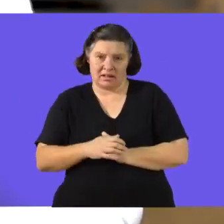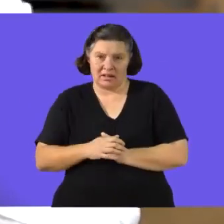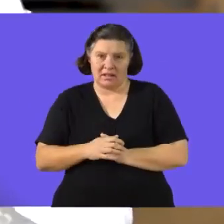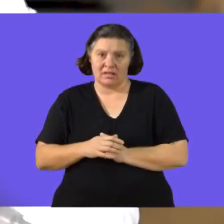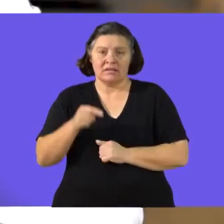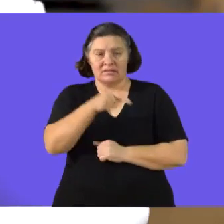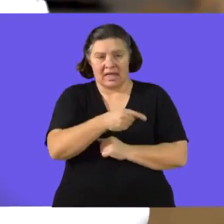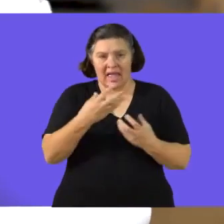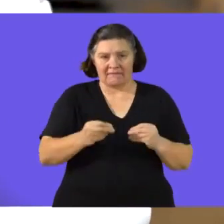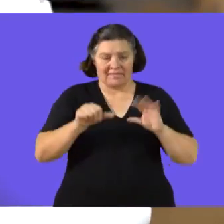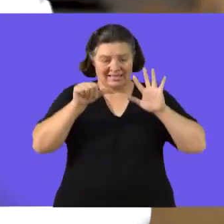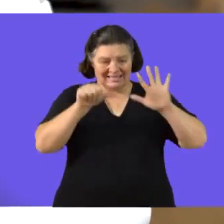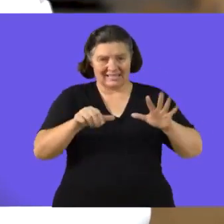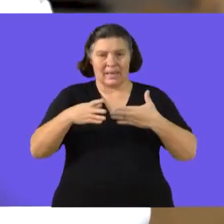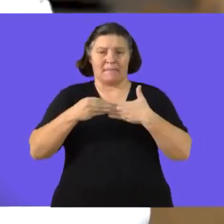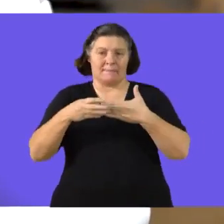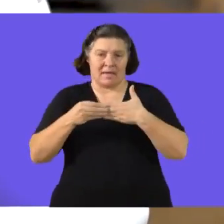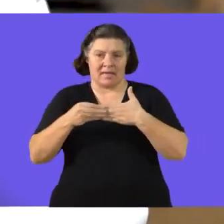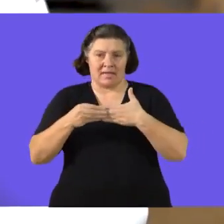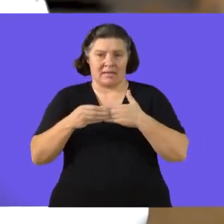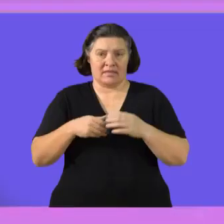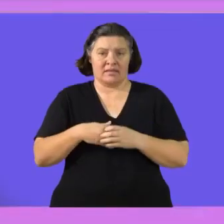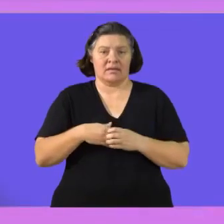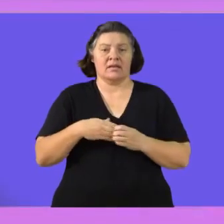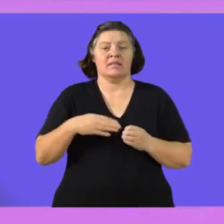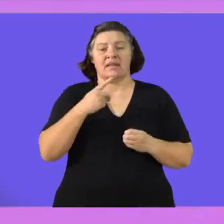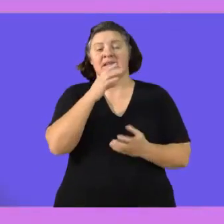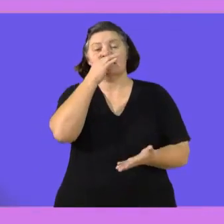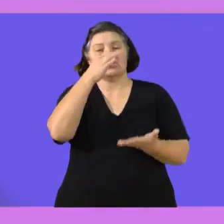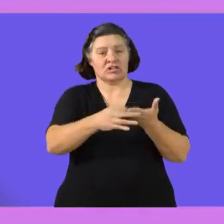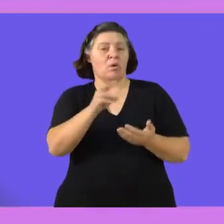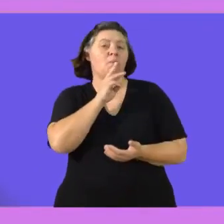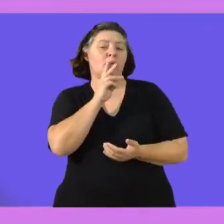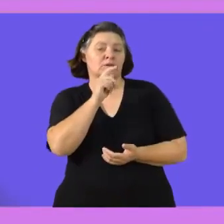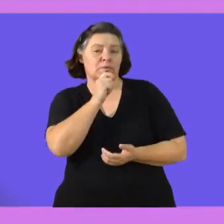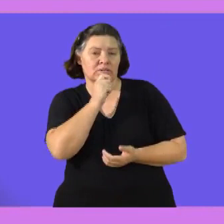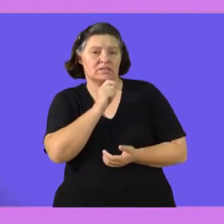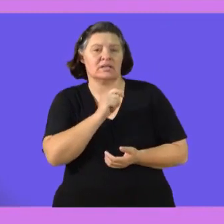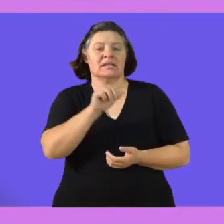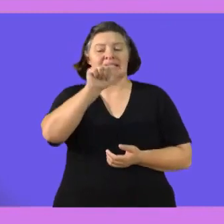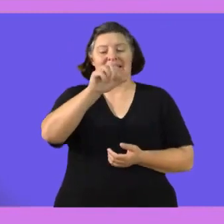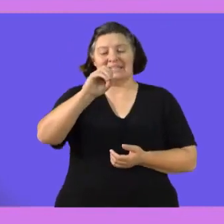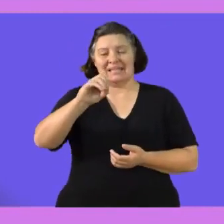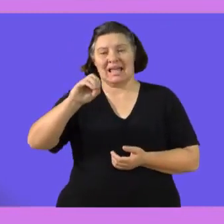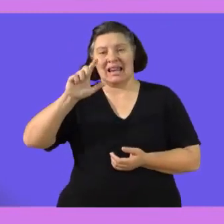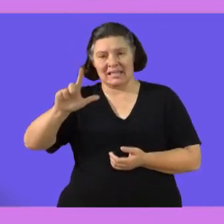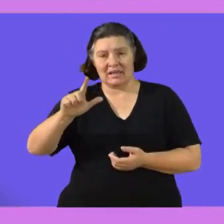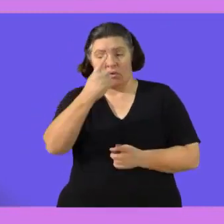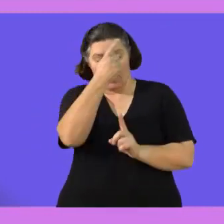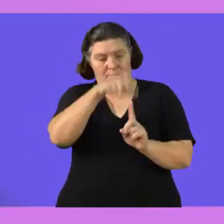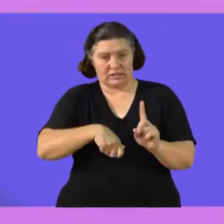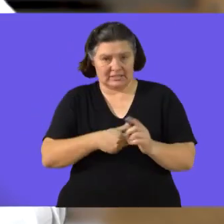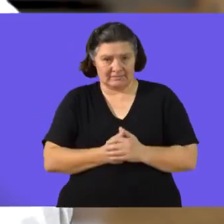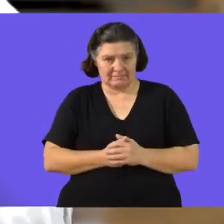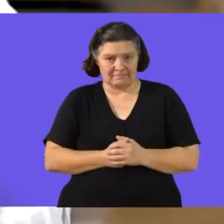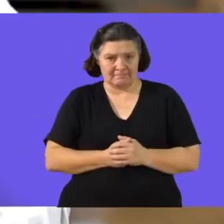the breads household consists of six members and then the suggested daily water consumption is 60 liters per